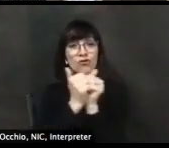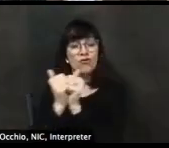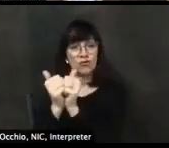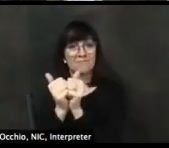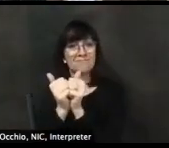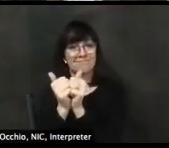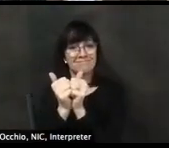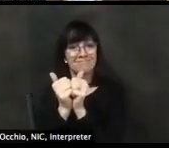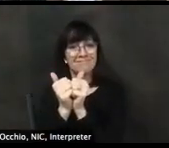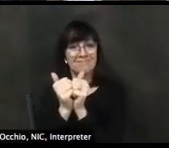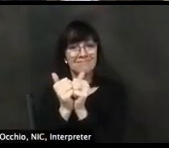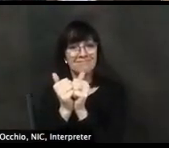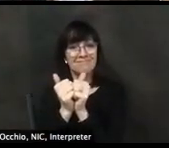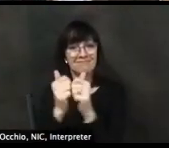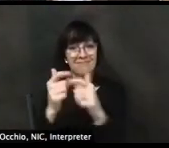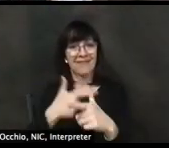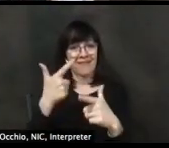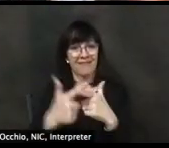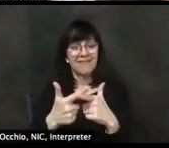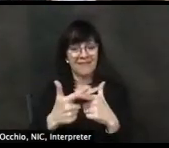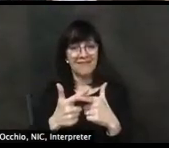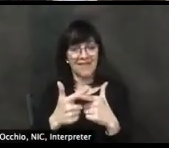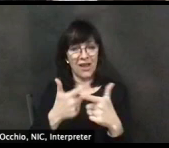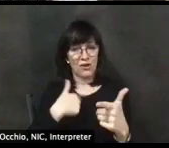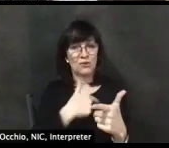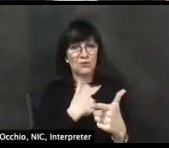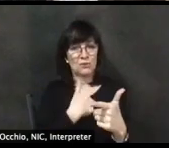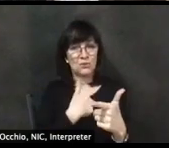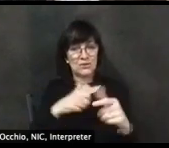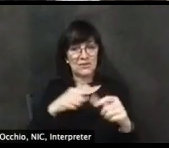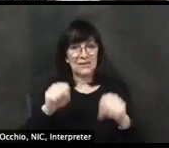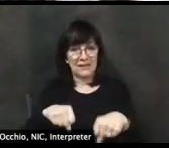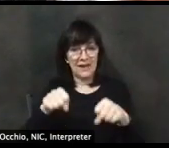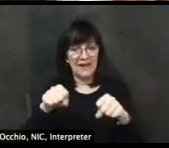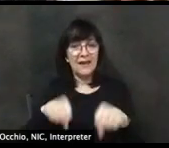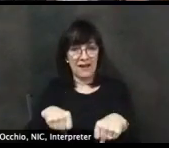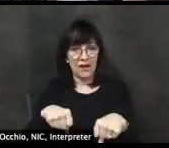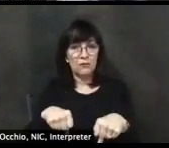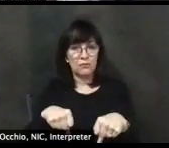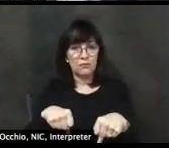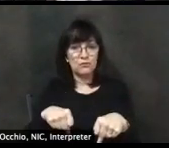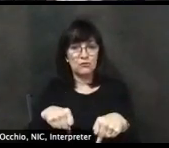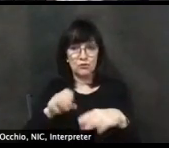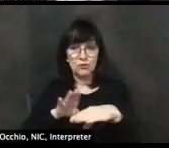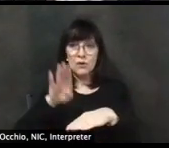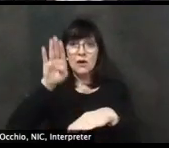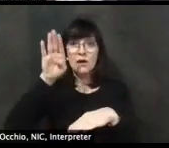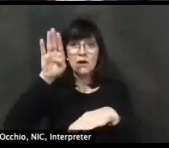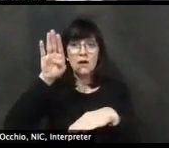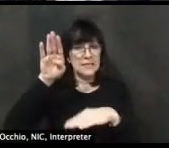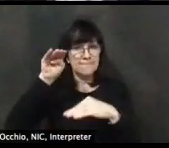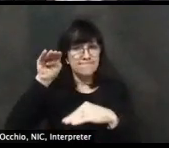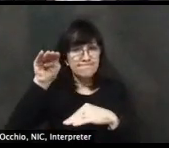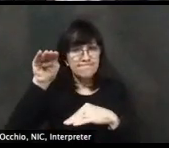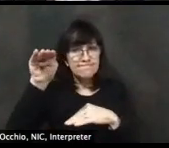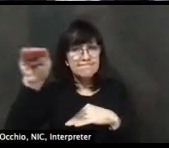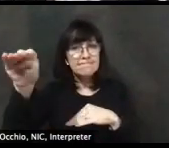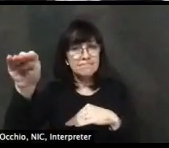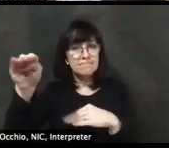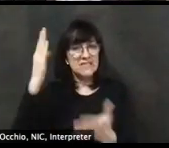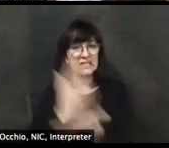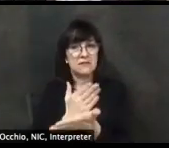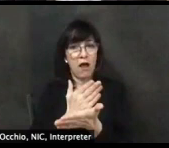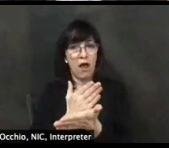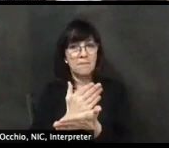because had we not done that, we would have really gone way beyond our ability from a health